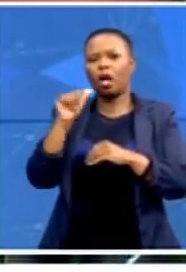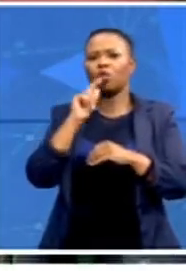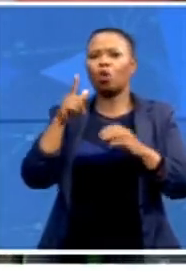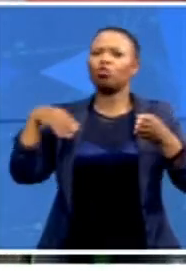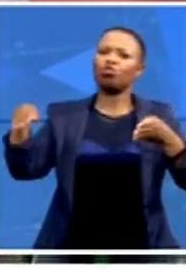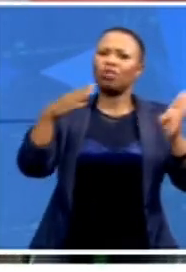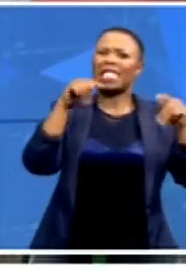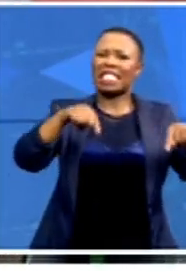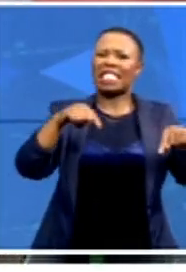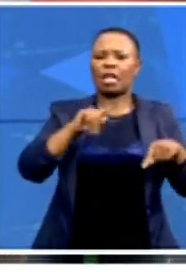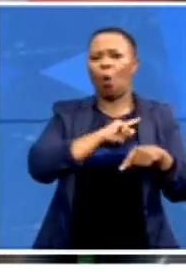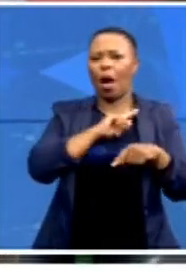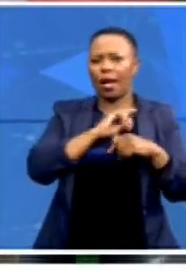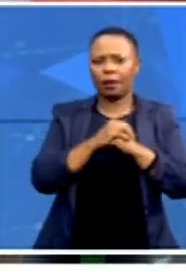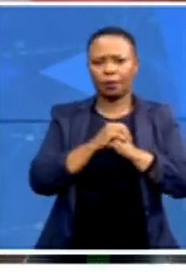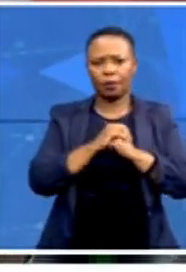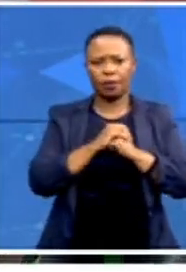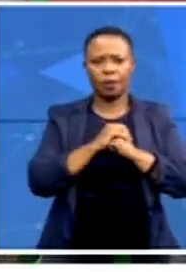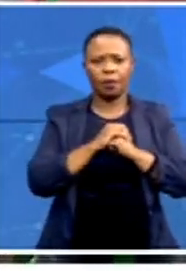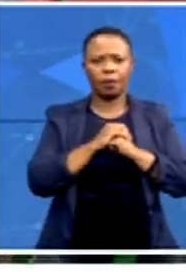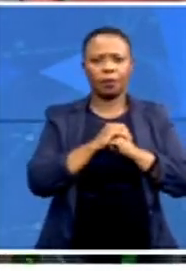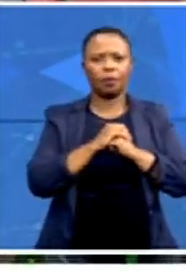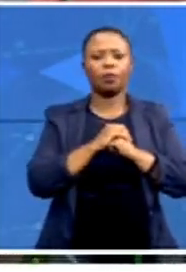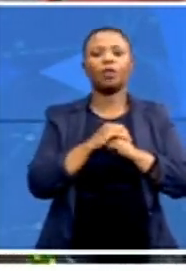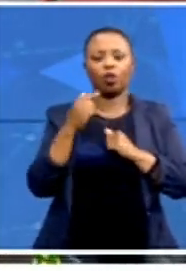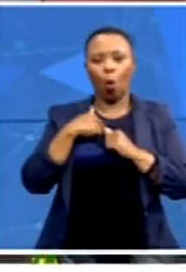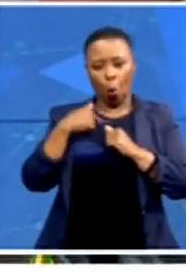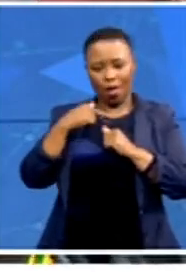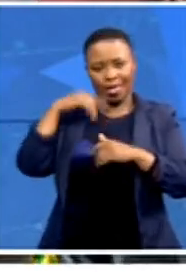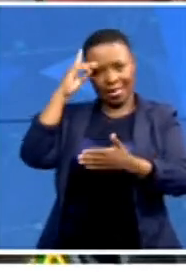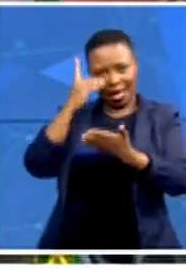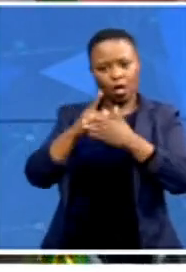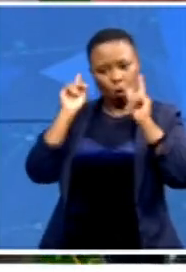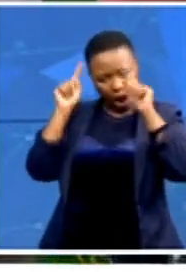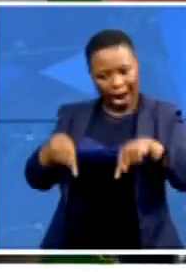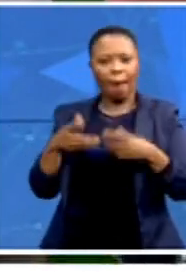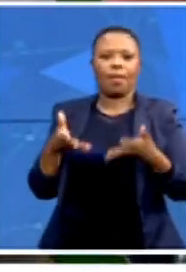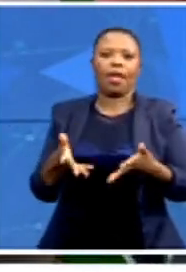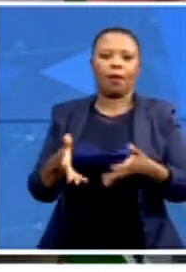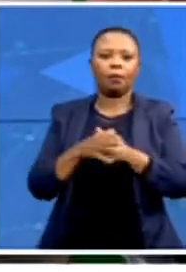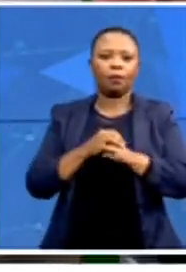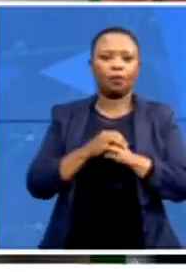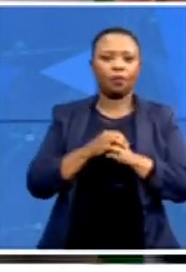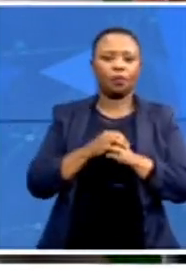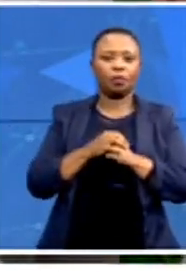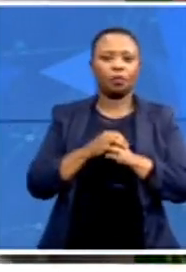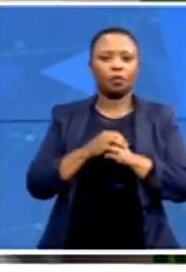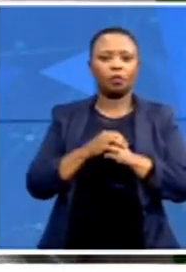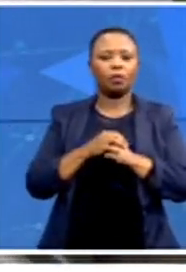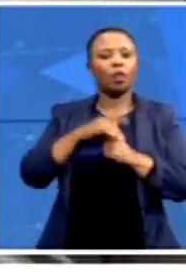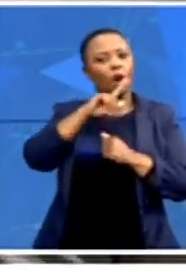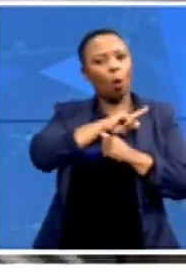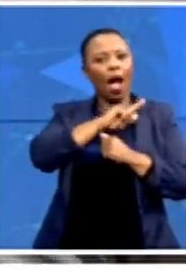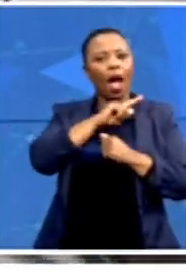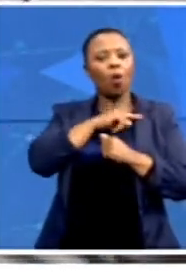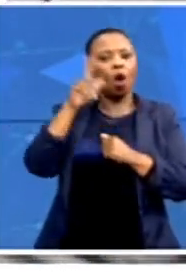We want to come here. It is alleged that where the president is coming from, there is